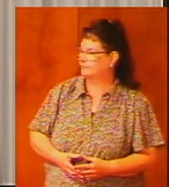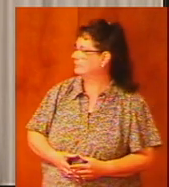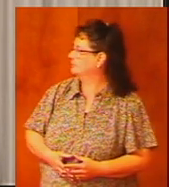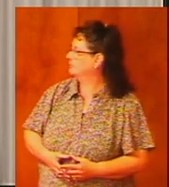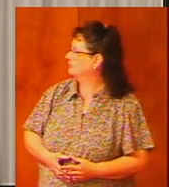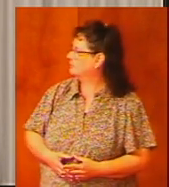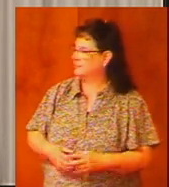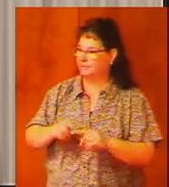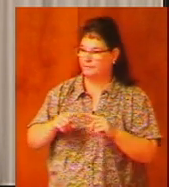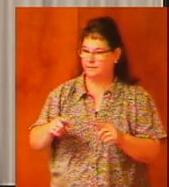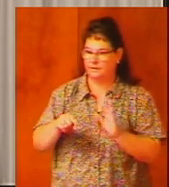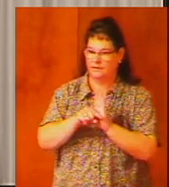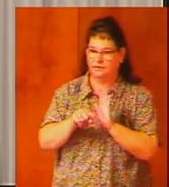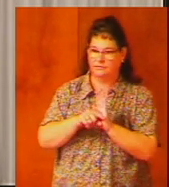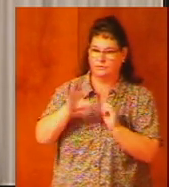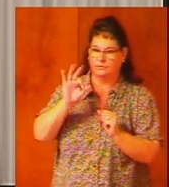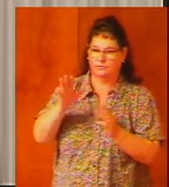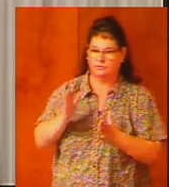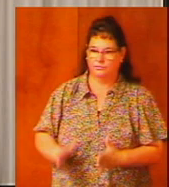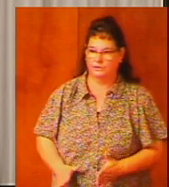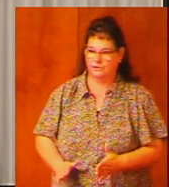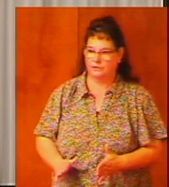but as a gospel preacher